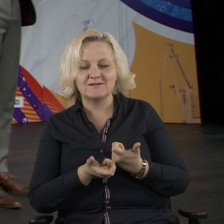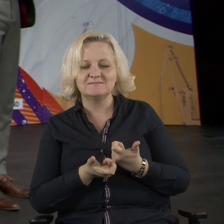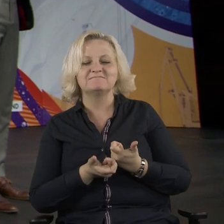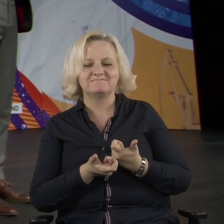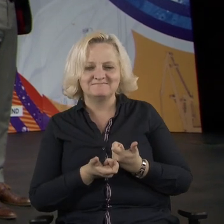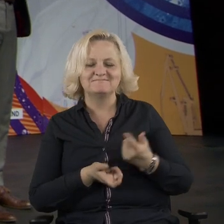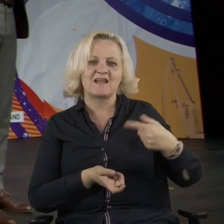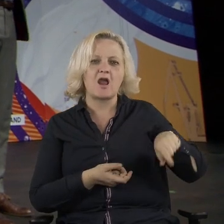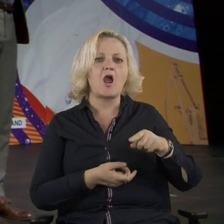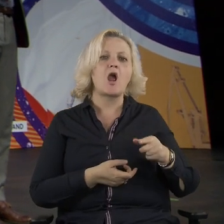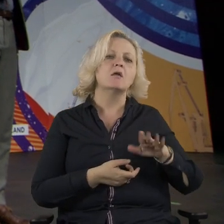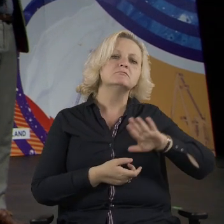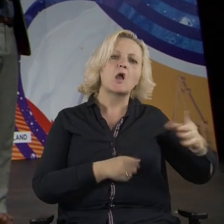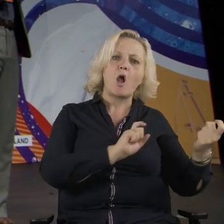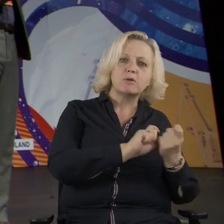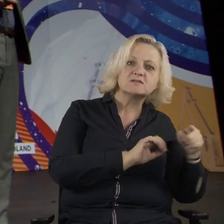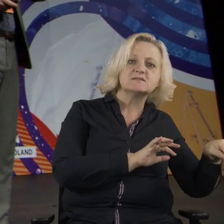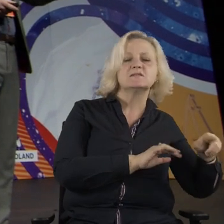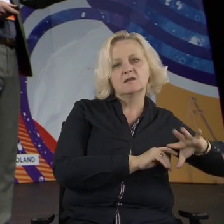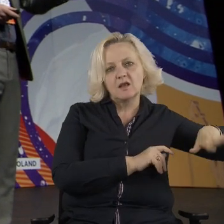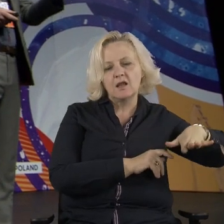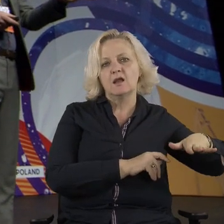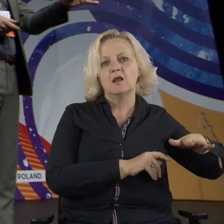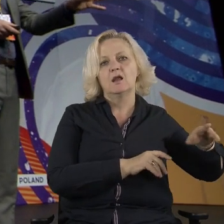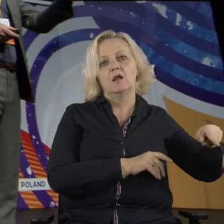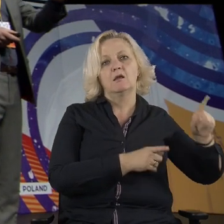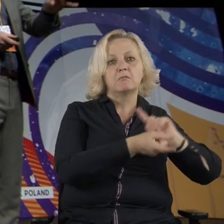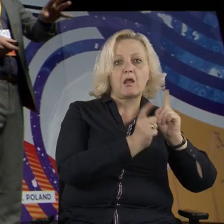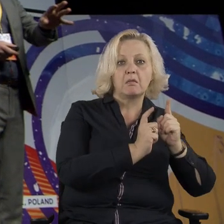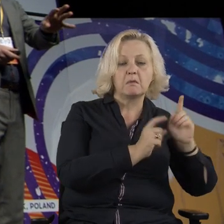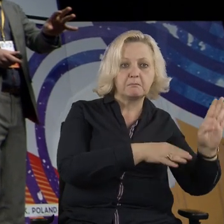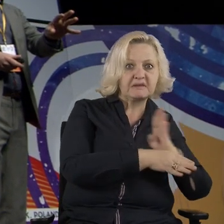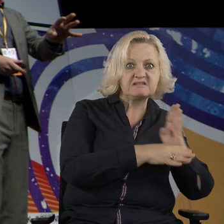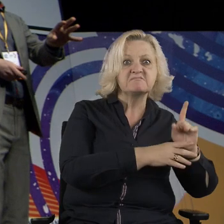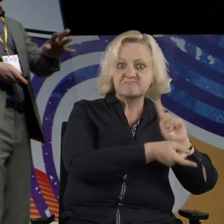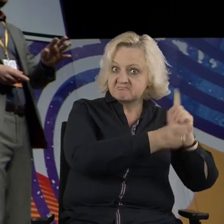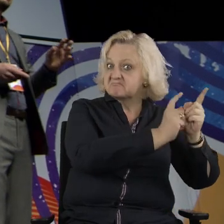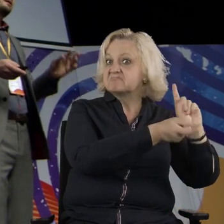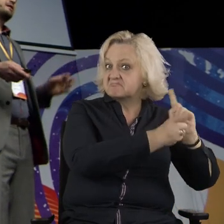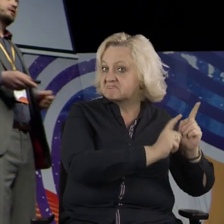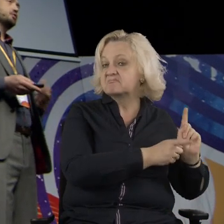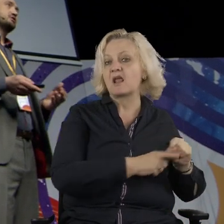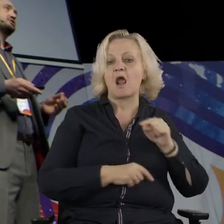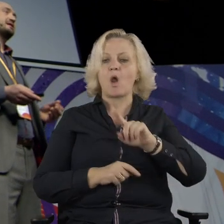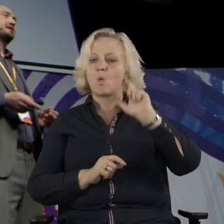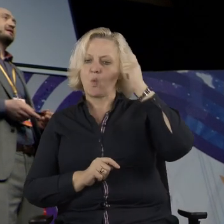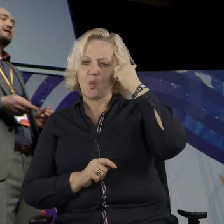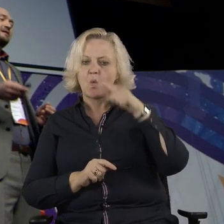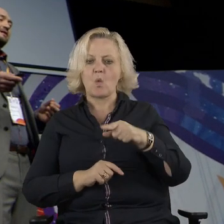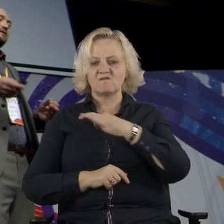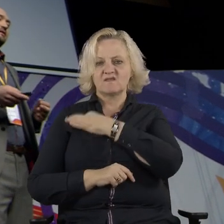parties that are in power meet business people three times more than those in the opposition. And, of course,